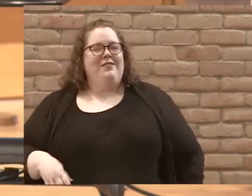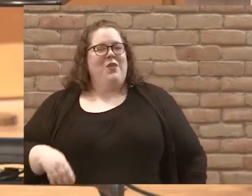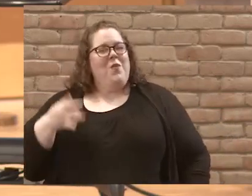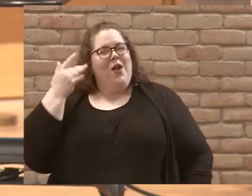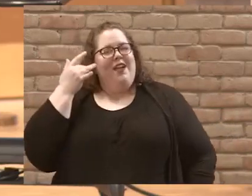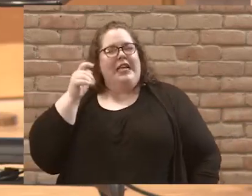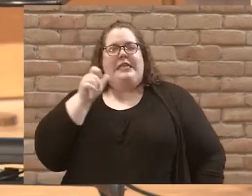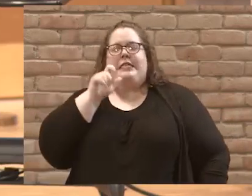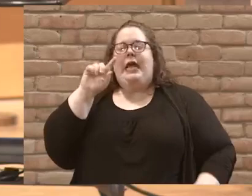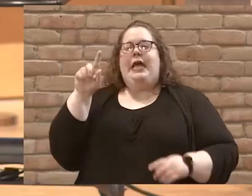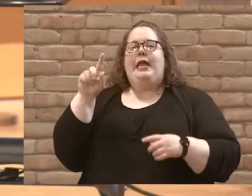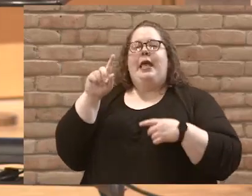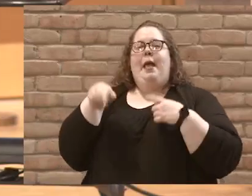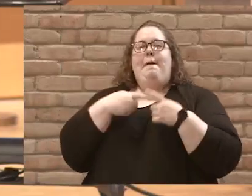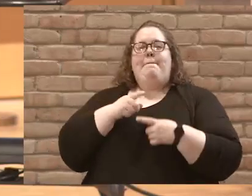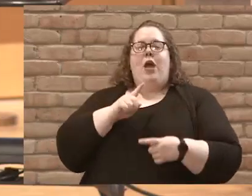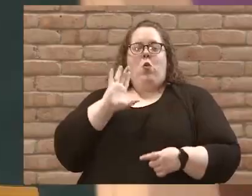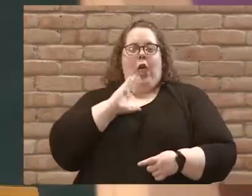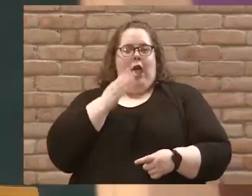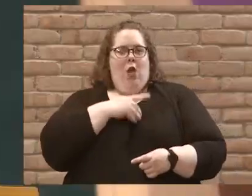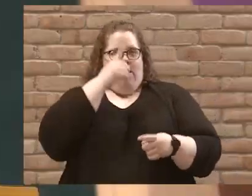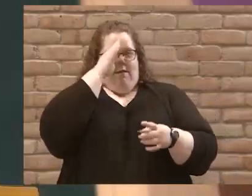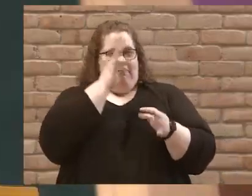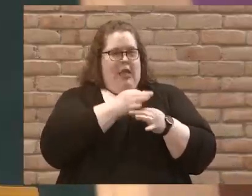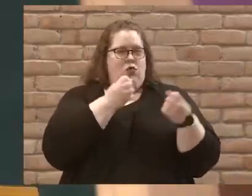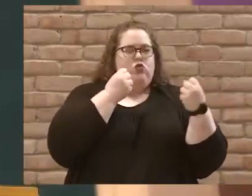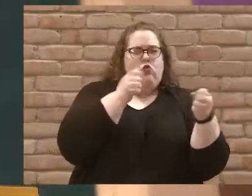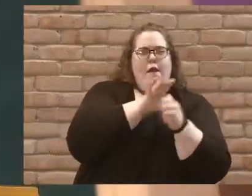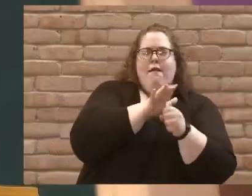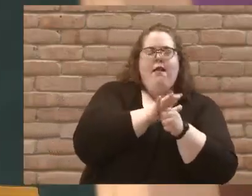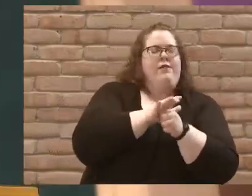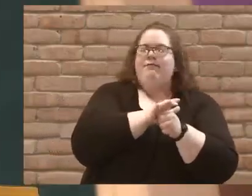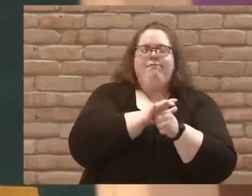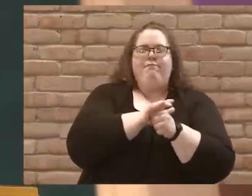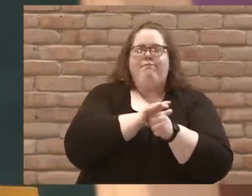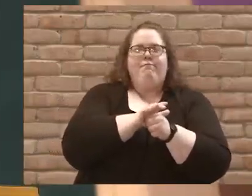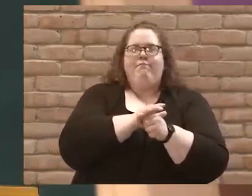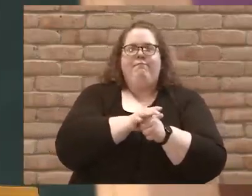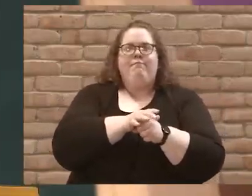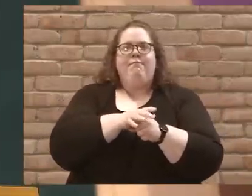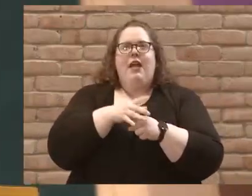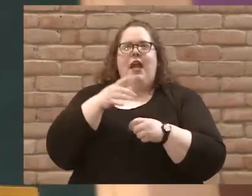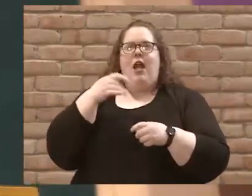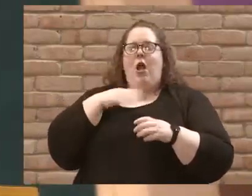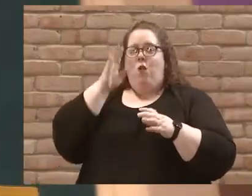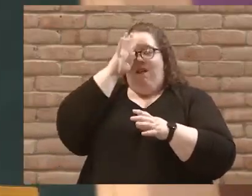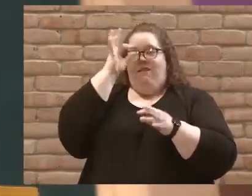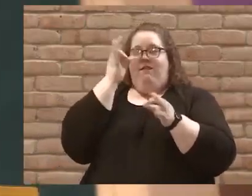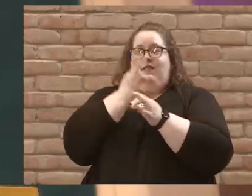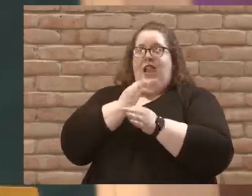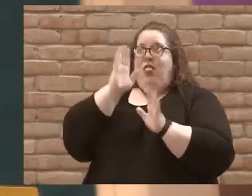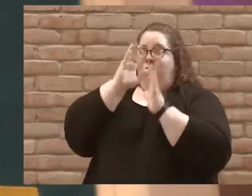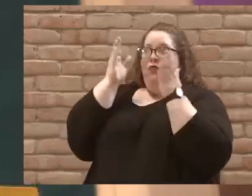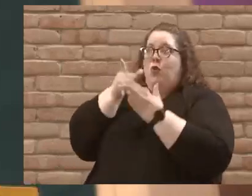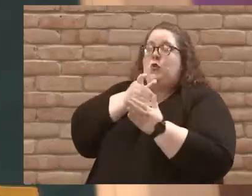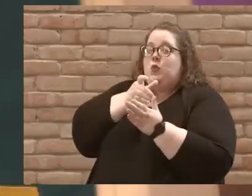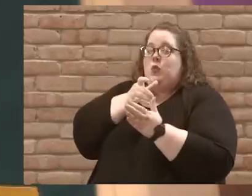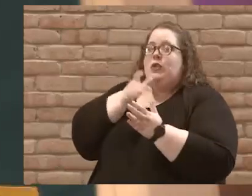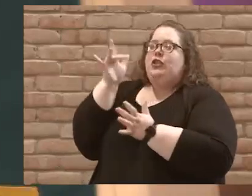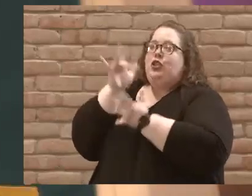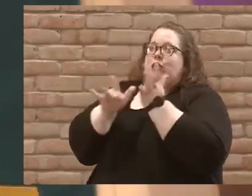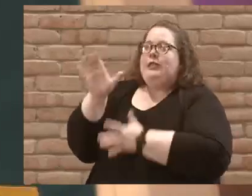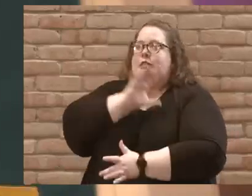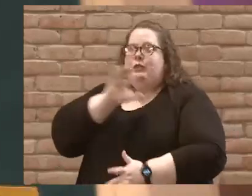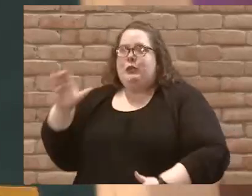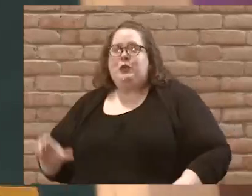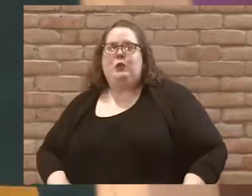about how strong our faith is, it's about the object of what our faith is, and the object of our faith is Jesus Christ, the one who